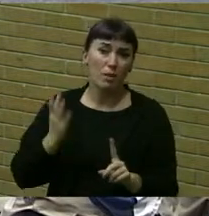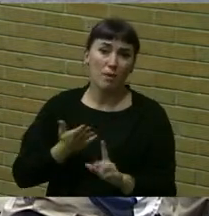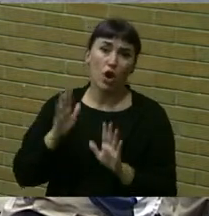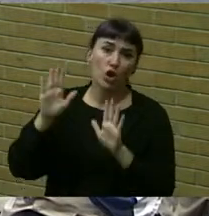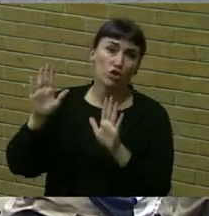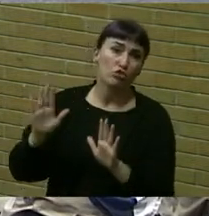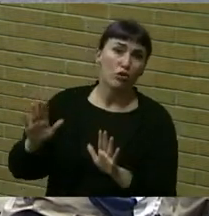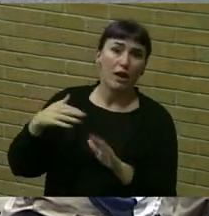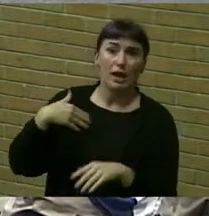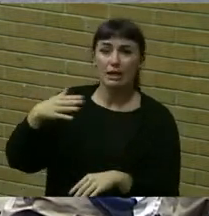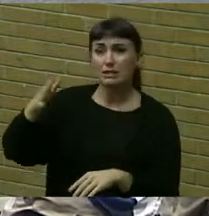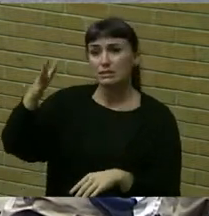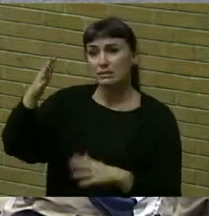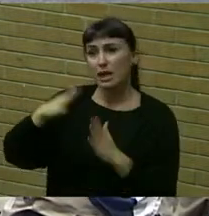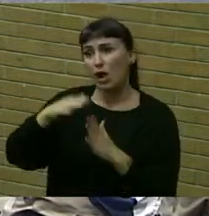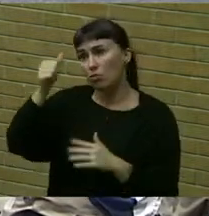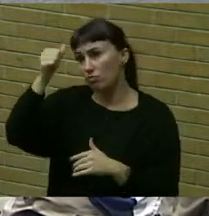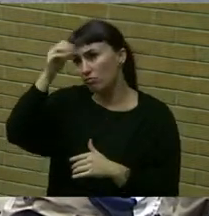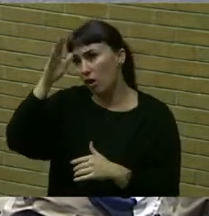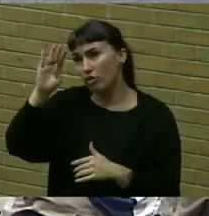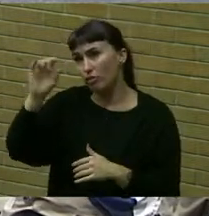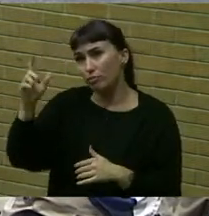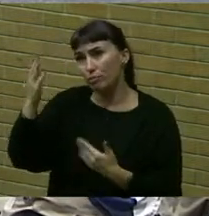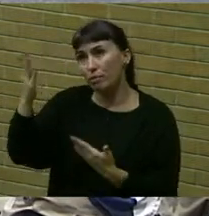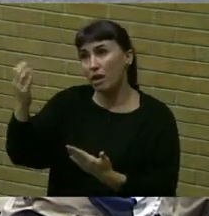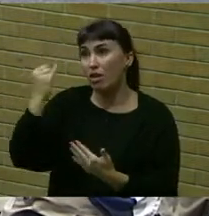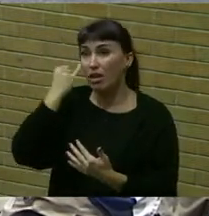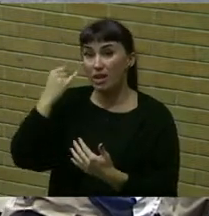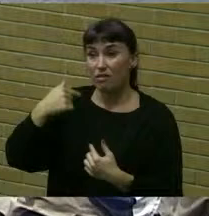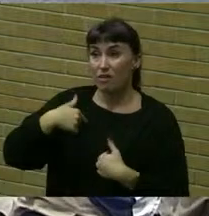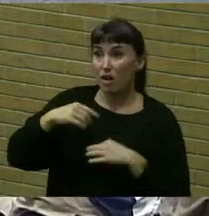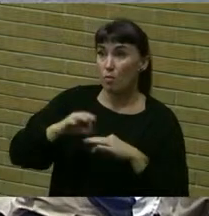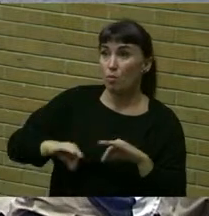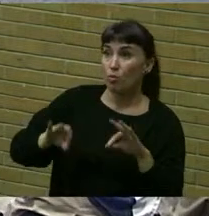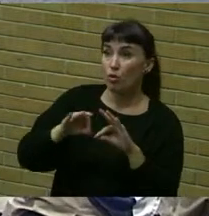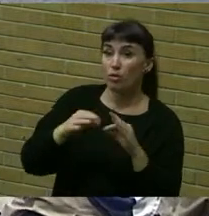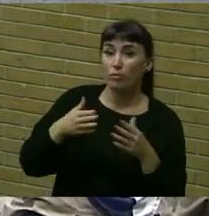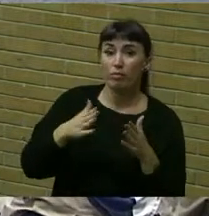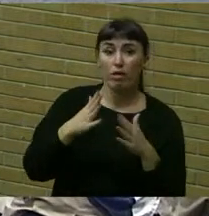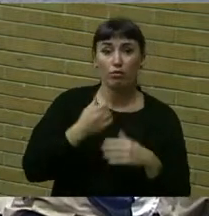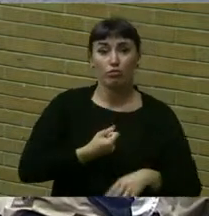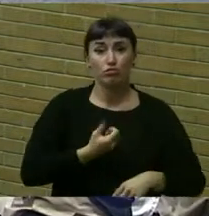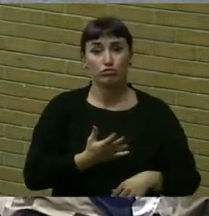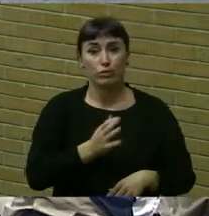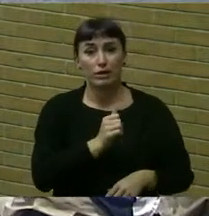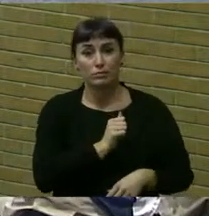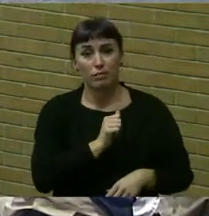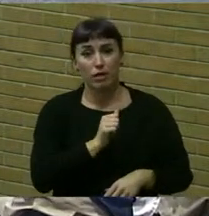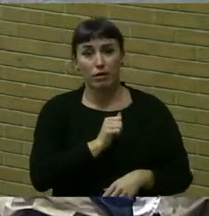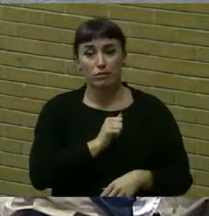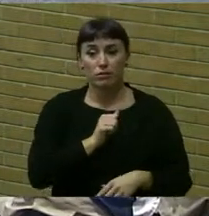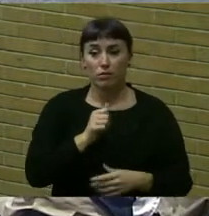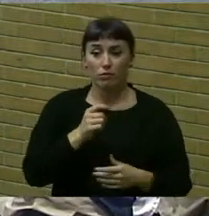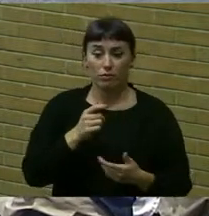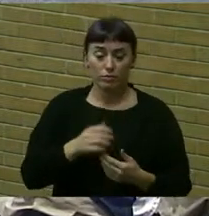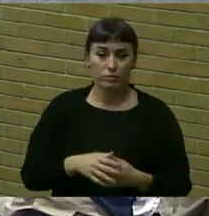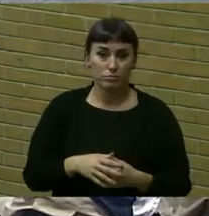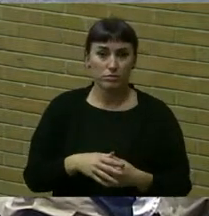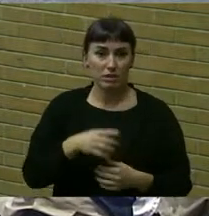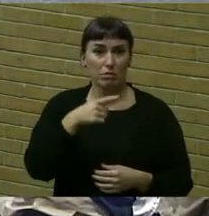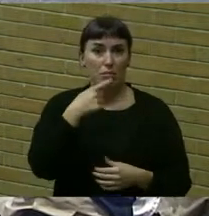father, Bill, to see if you're worthy of being allowed to express yourself peacefully in public.